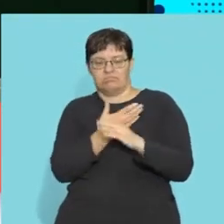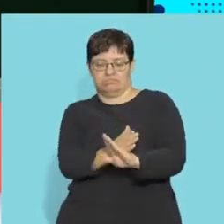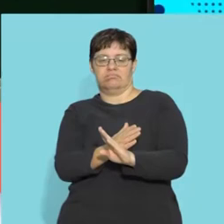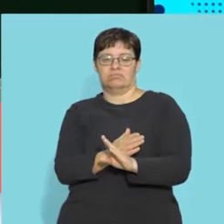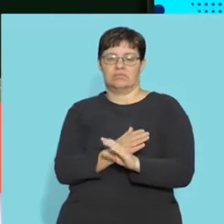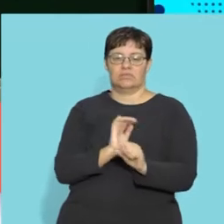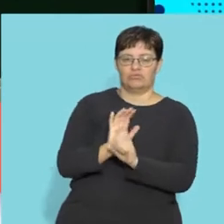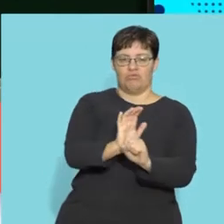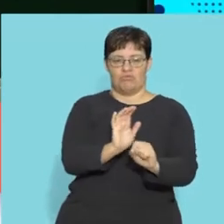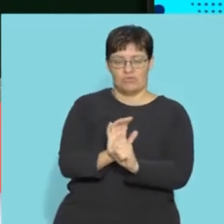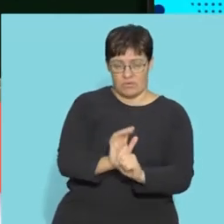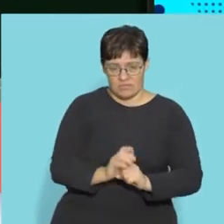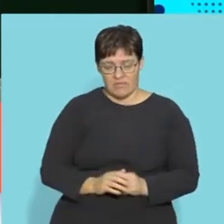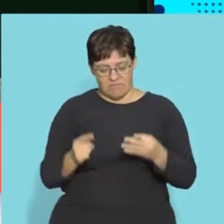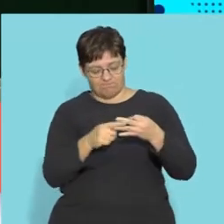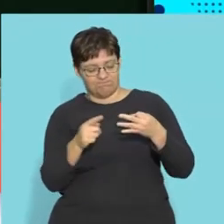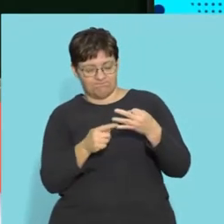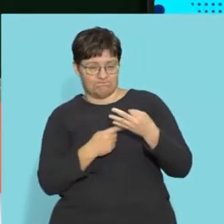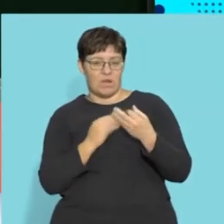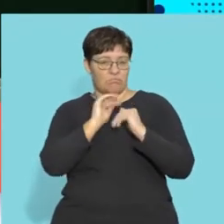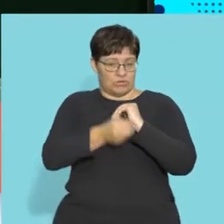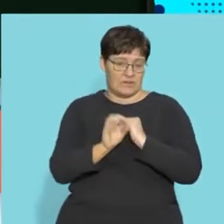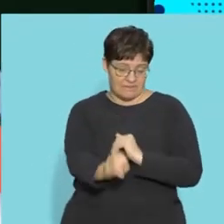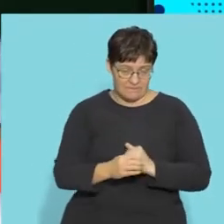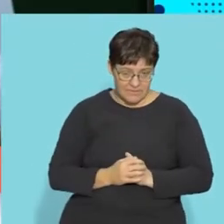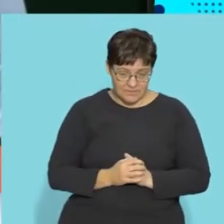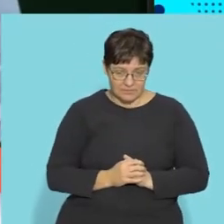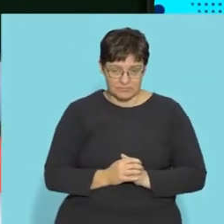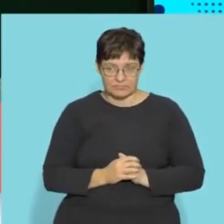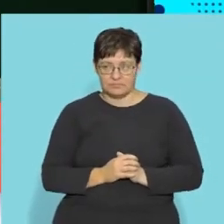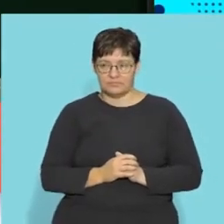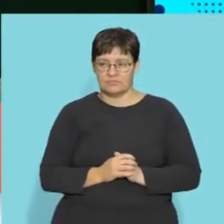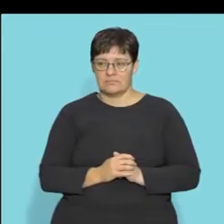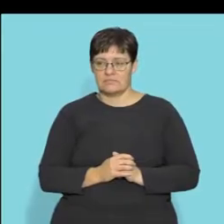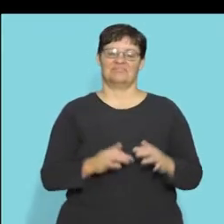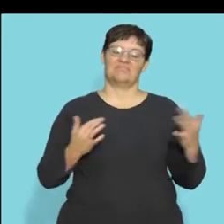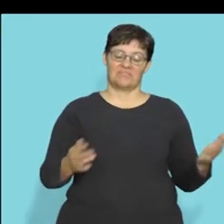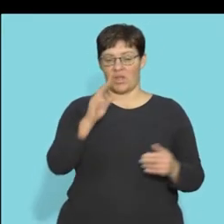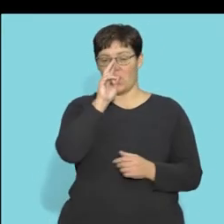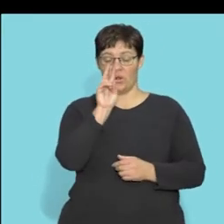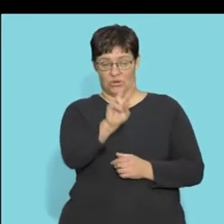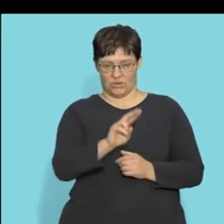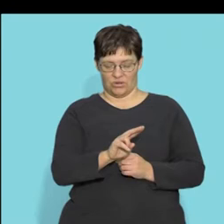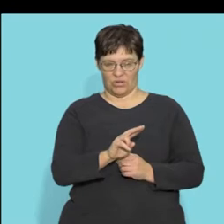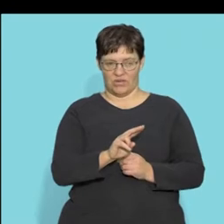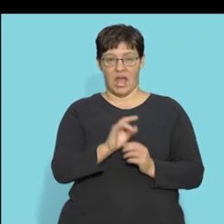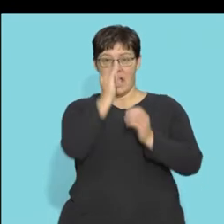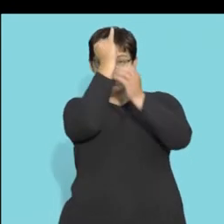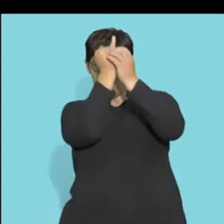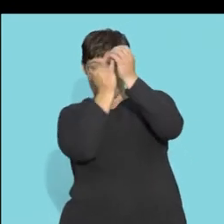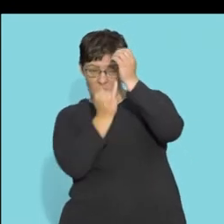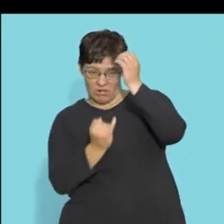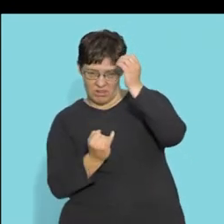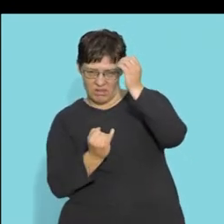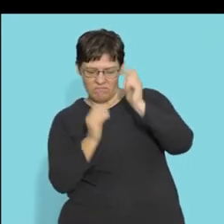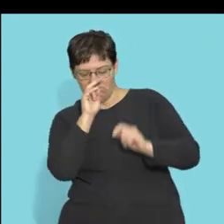fluid, which is also a shock absorber. Right. So those are the three ways in which it is protected. So let's look at the